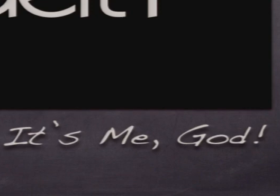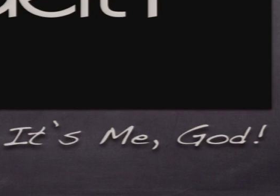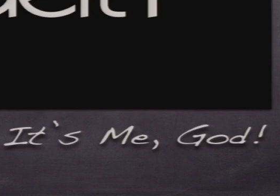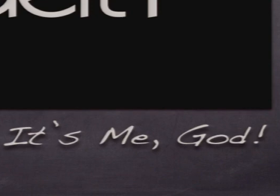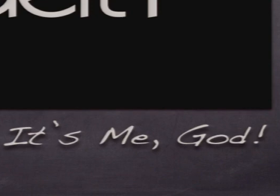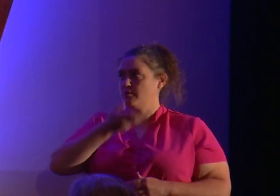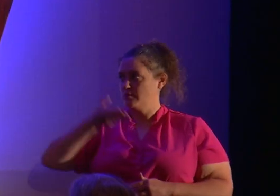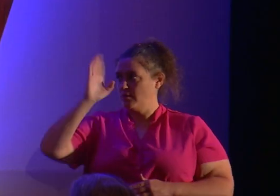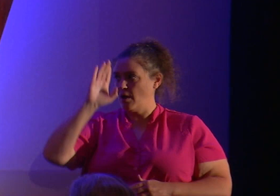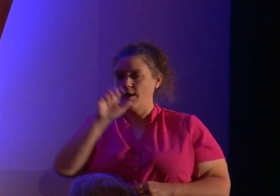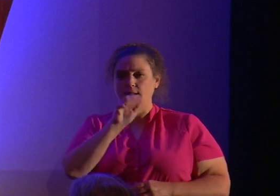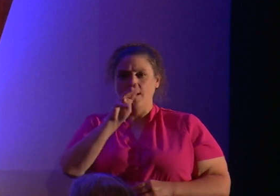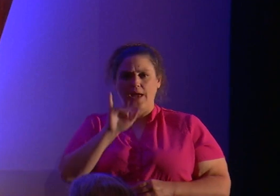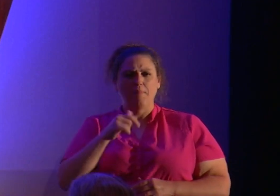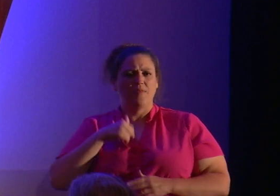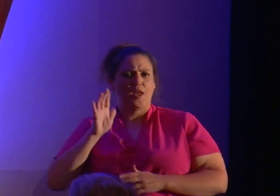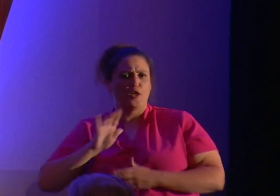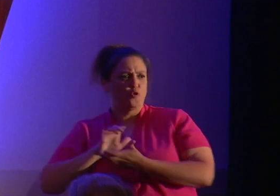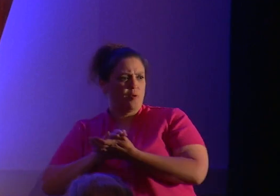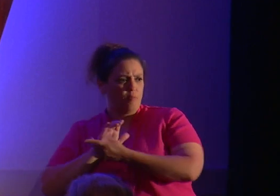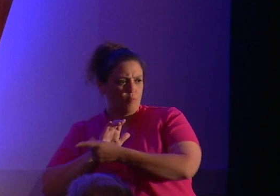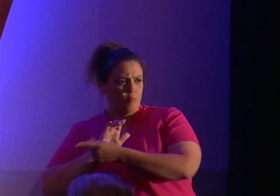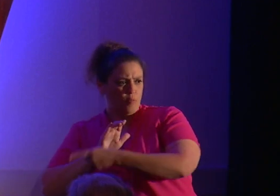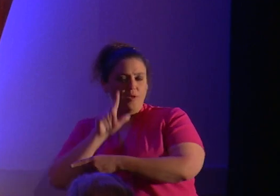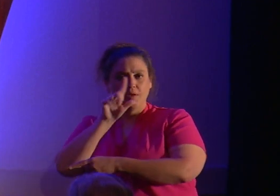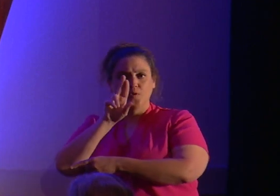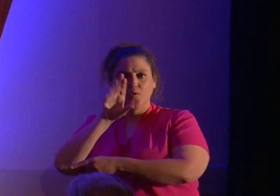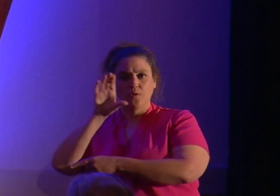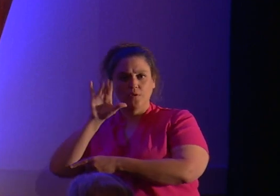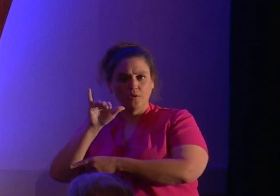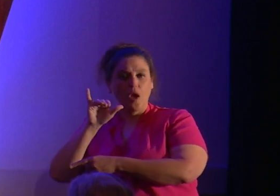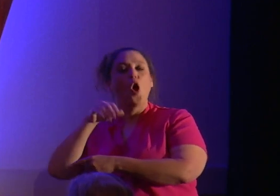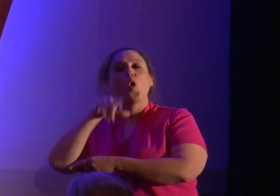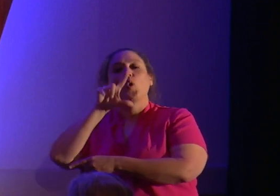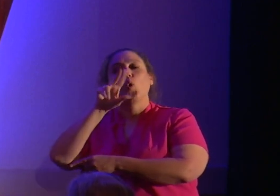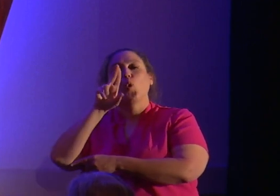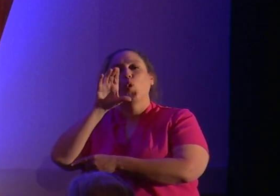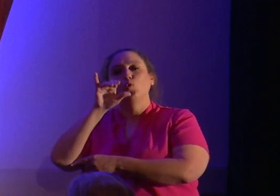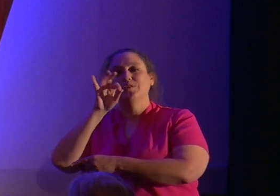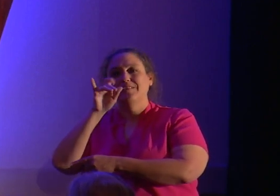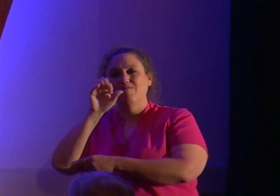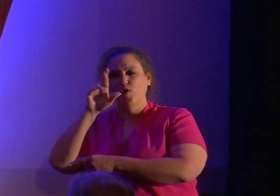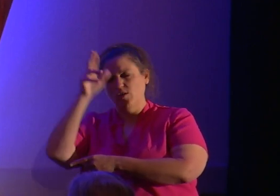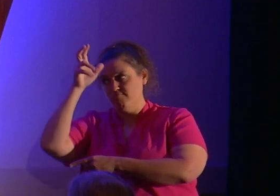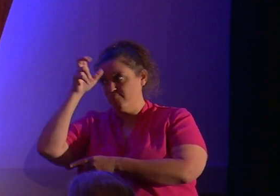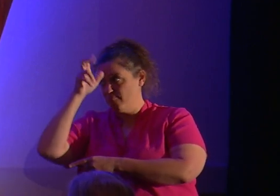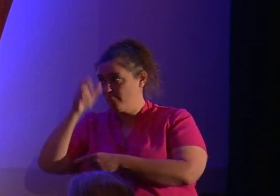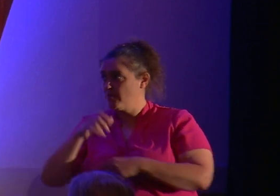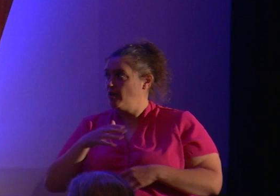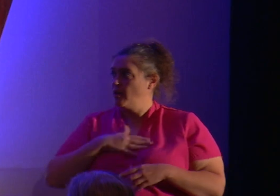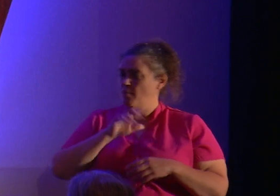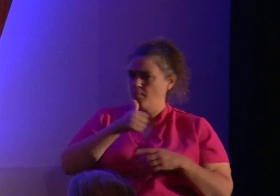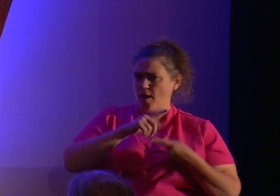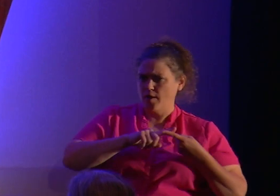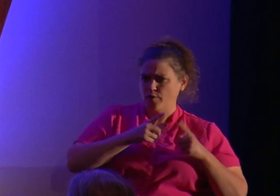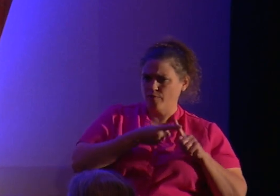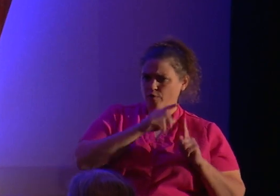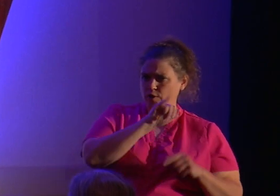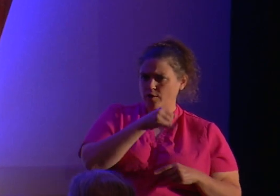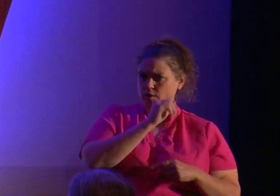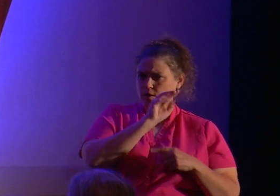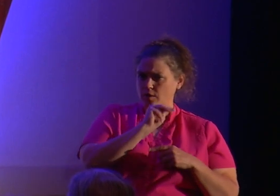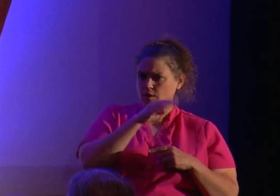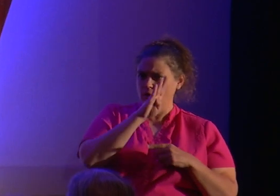Amy Roran, who I used to be married to, plays Lucy or Lucifer. My best friend, Jimbo, used to play Larry, who is Mr.